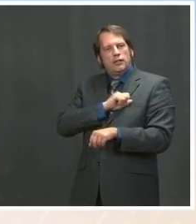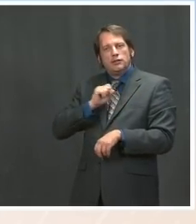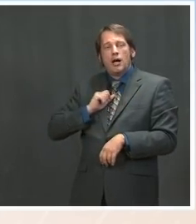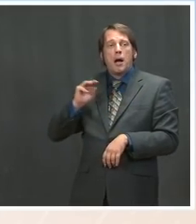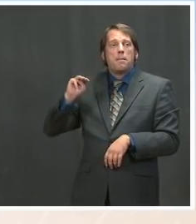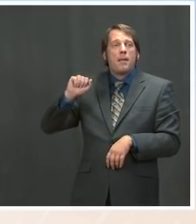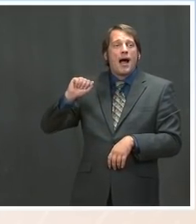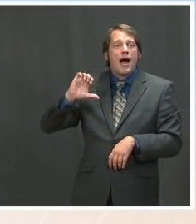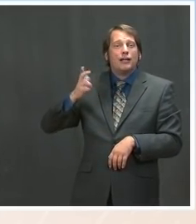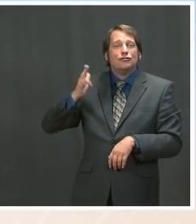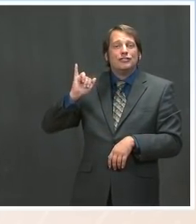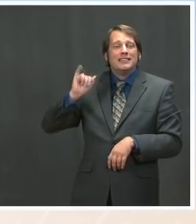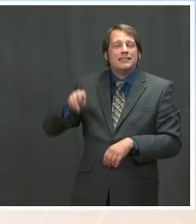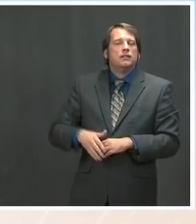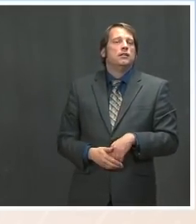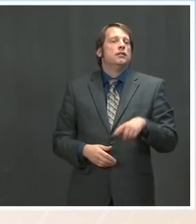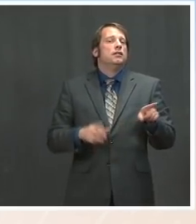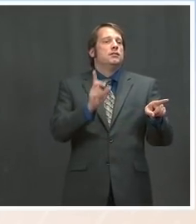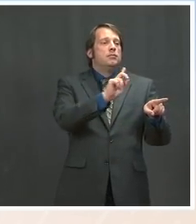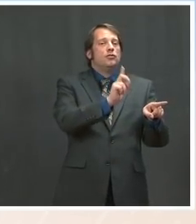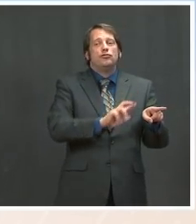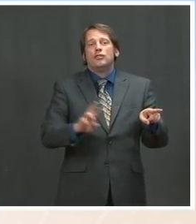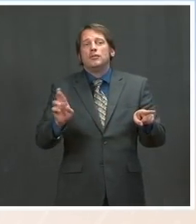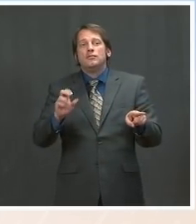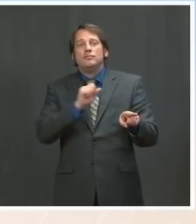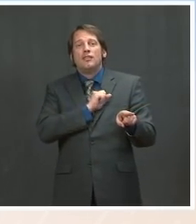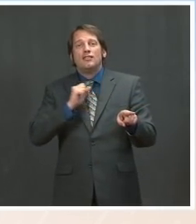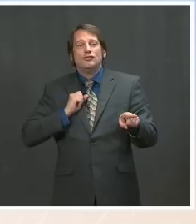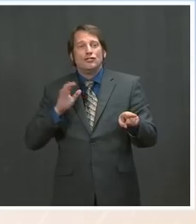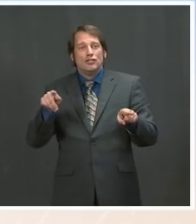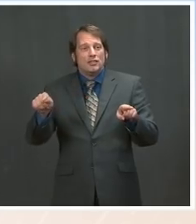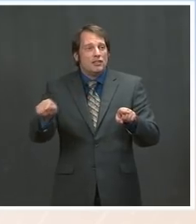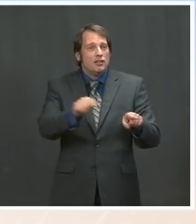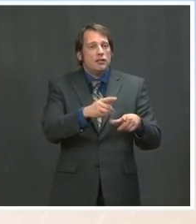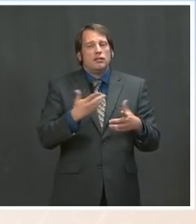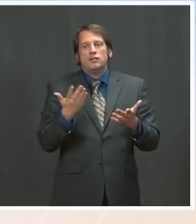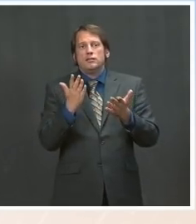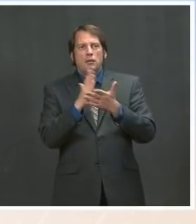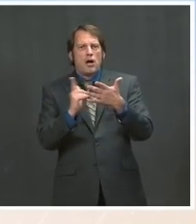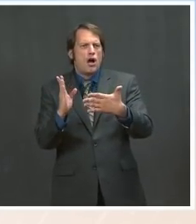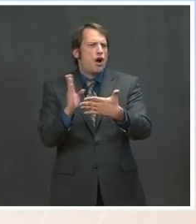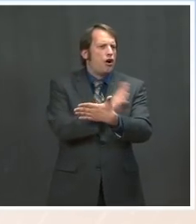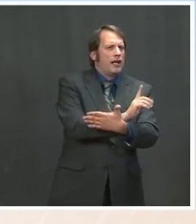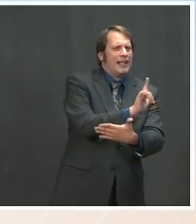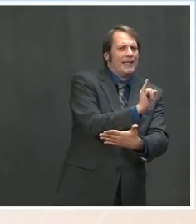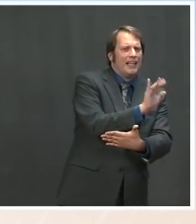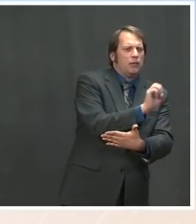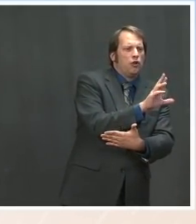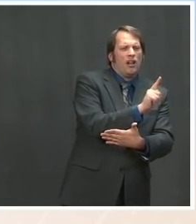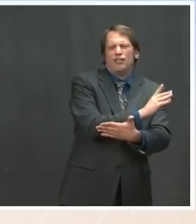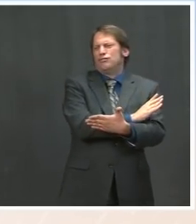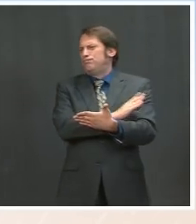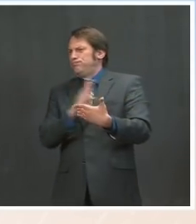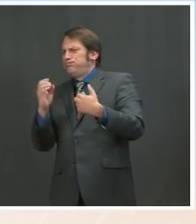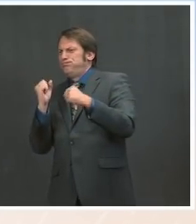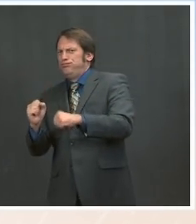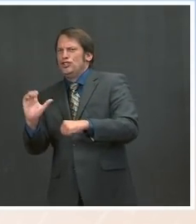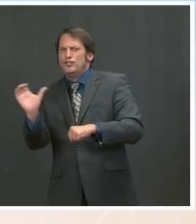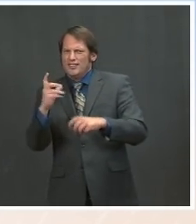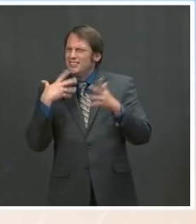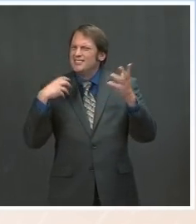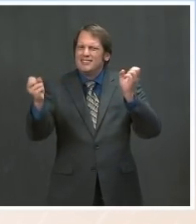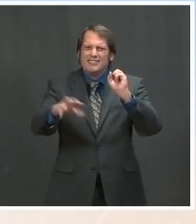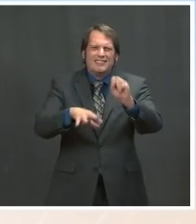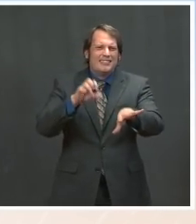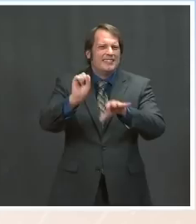Democrats who may be more on the progressive wing of the party as well. And our objective at this point in time is to hear and listen to